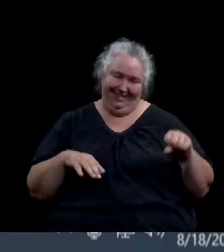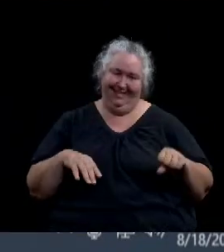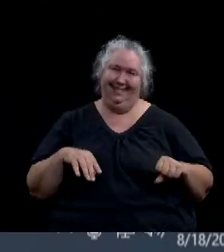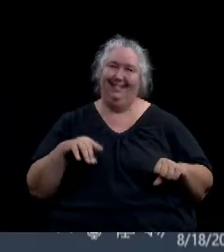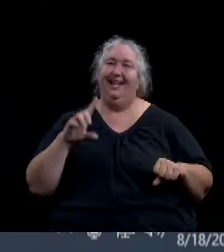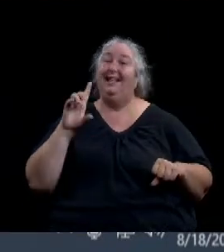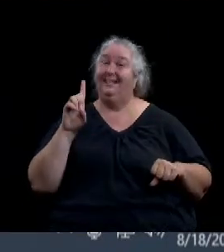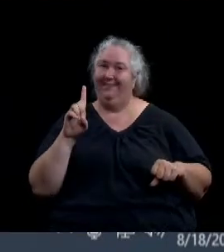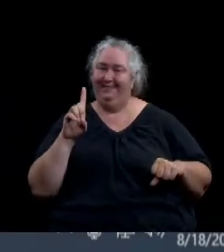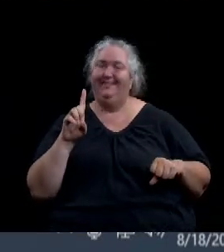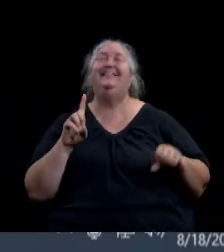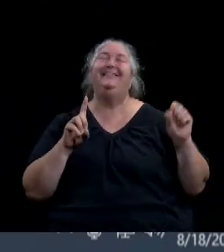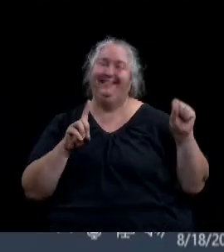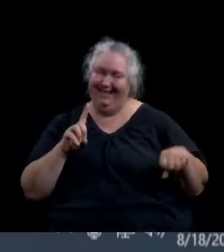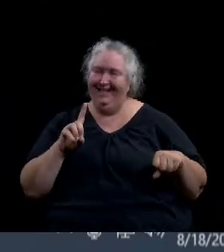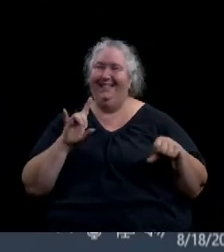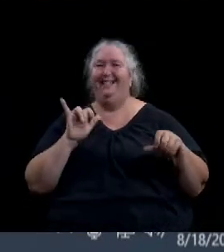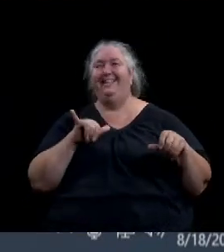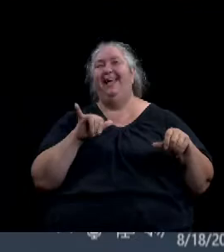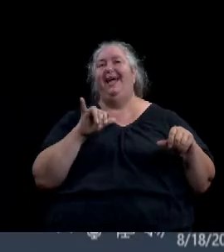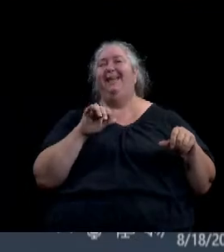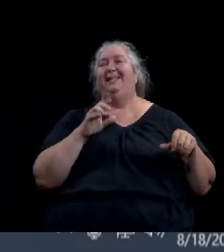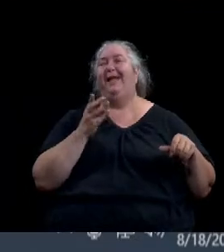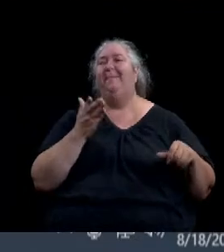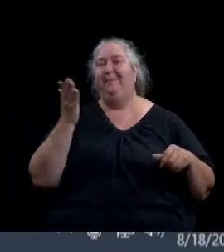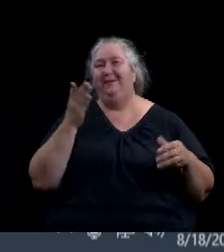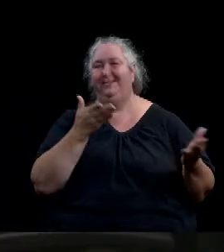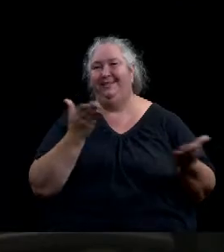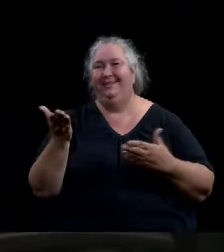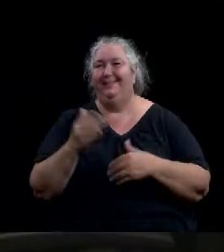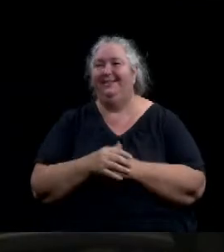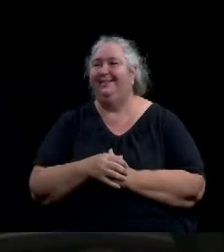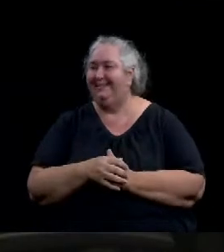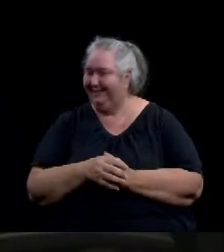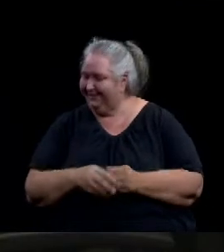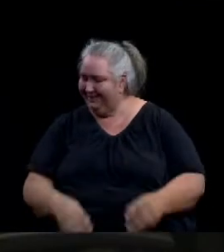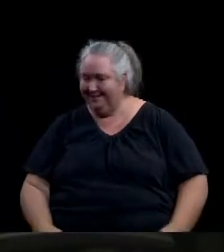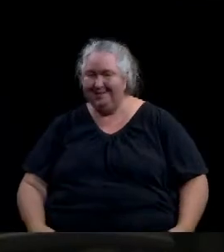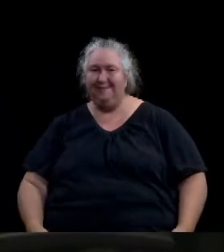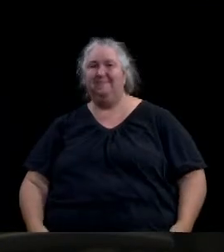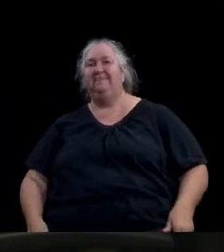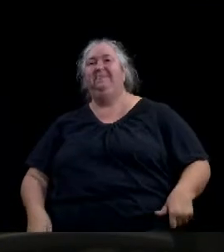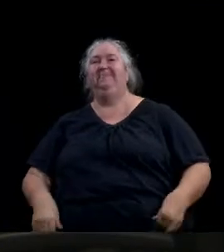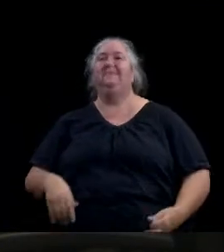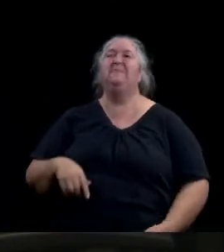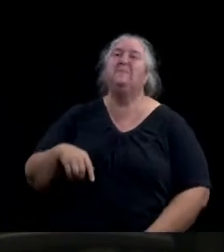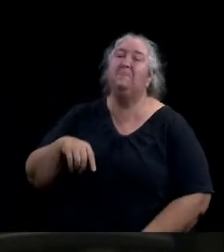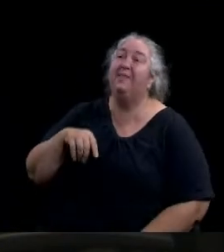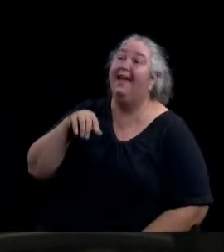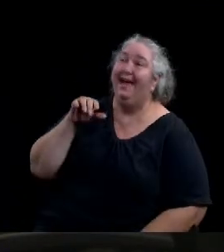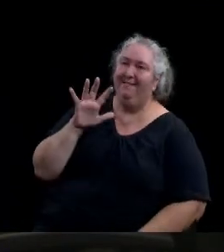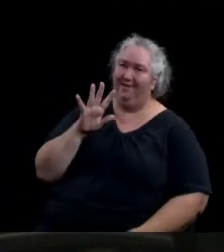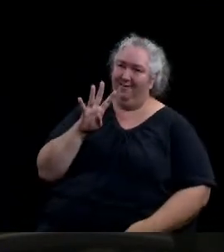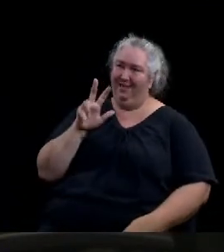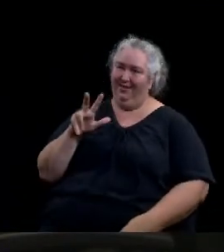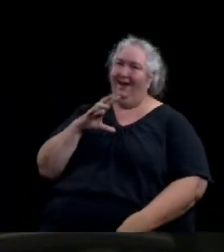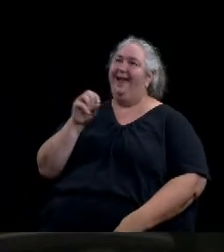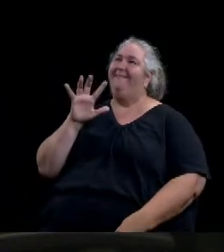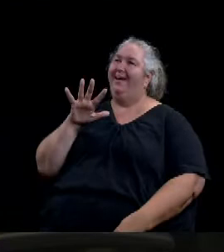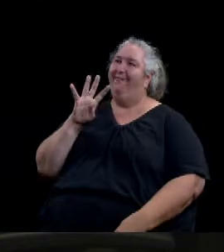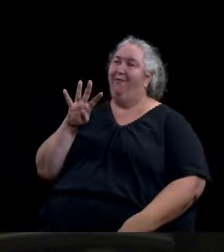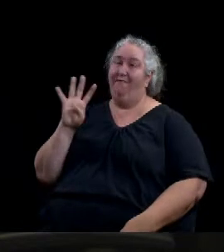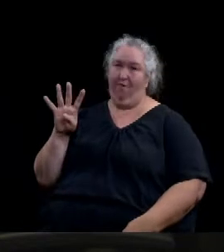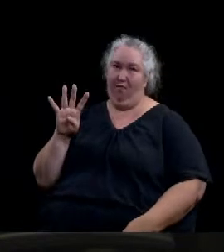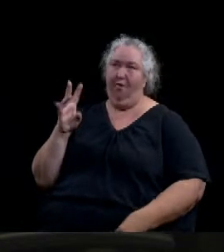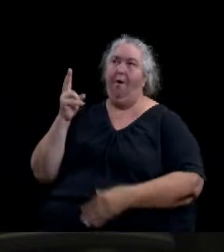Public hearing 2020-542. Mayor, public hearing 543 and 544 are both special permits with the same findings, so I'd like to